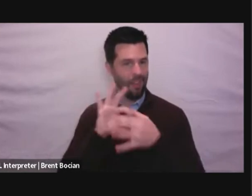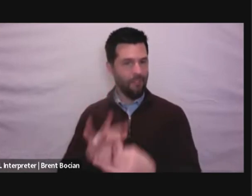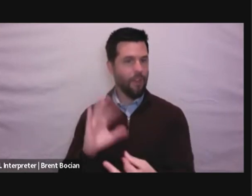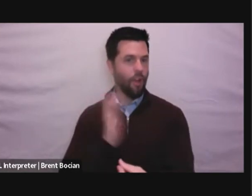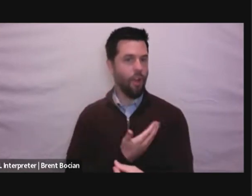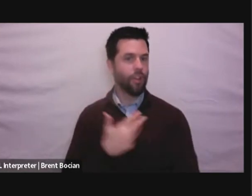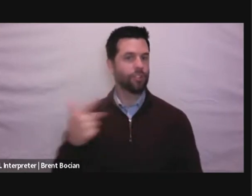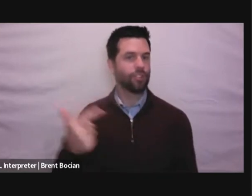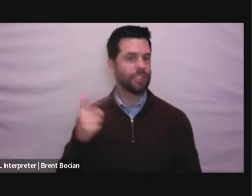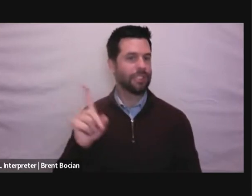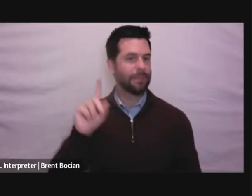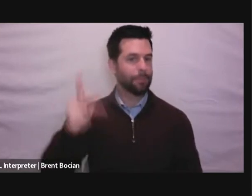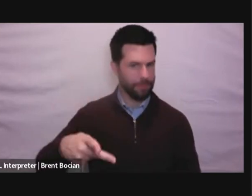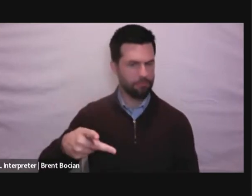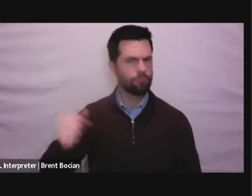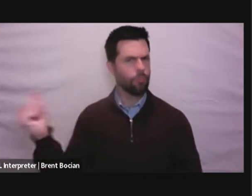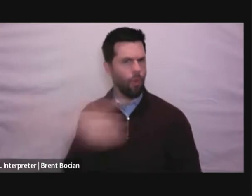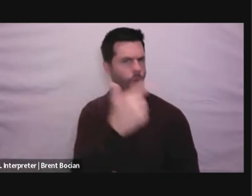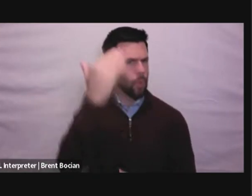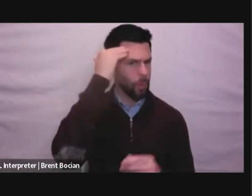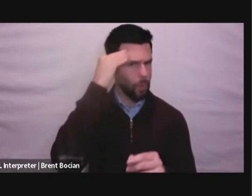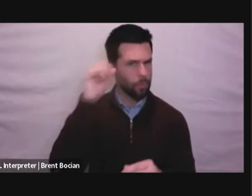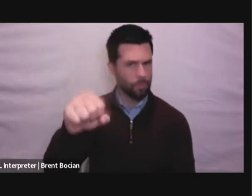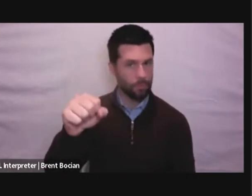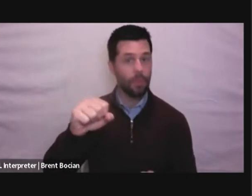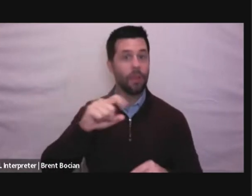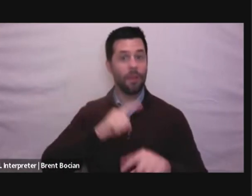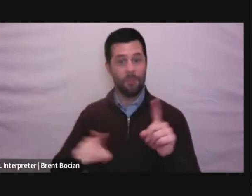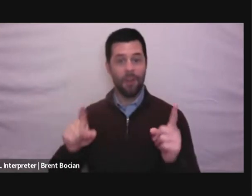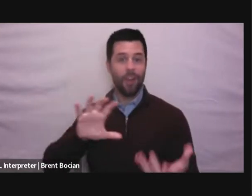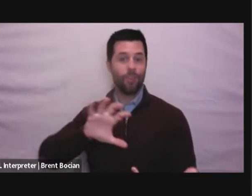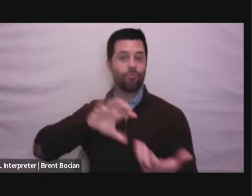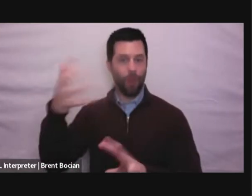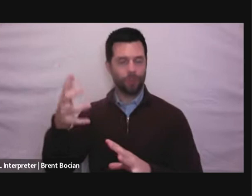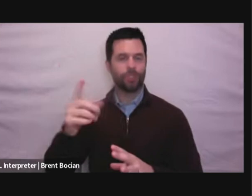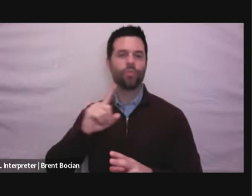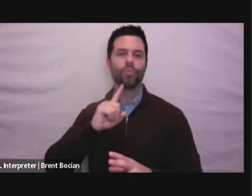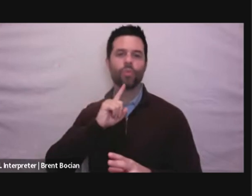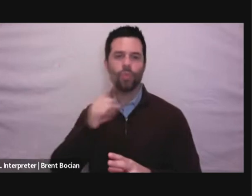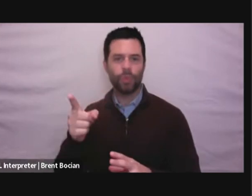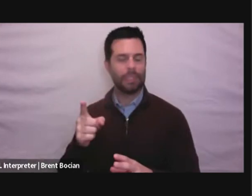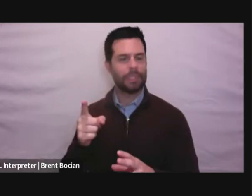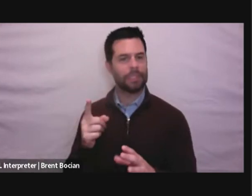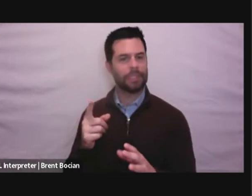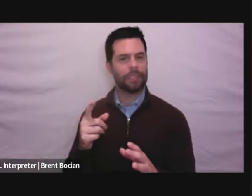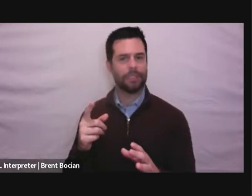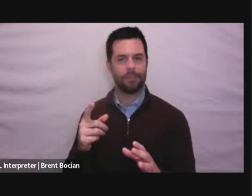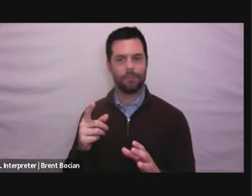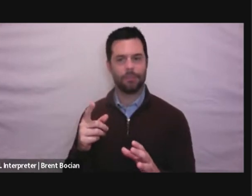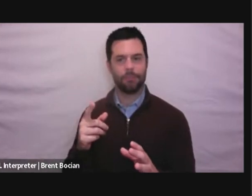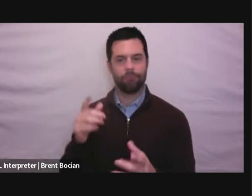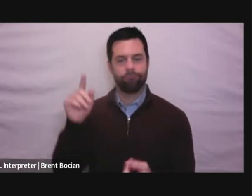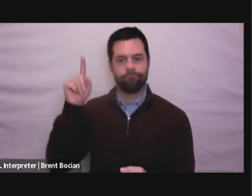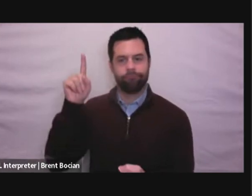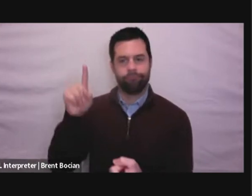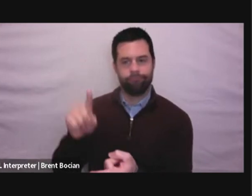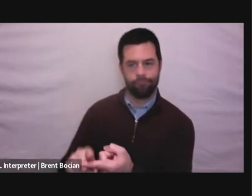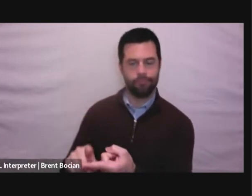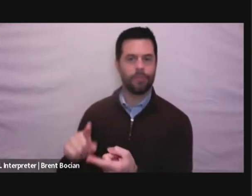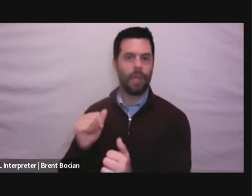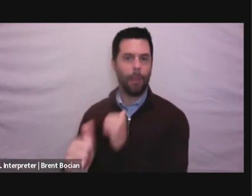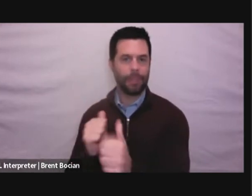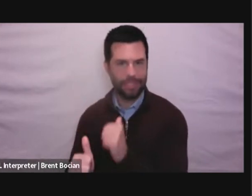And we all know this, but corruption discourages investment. It stifles competition. It deepens inequities.